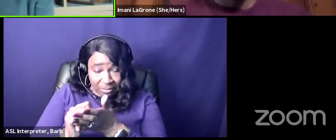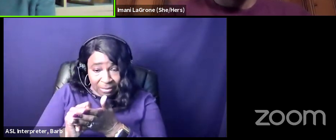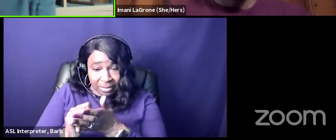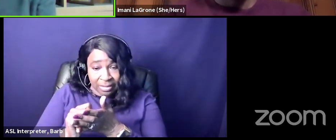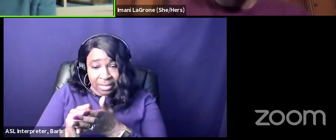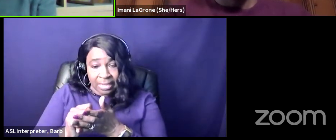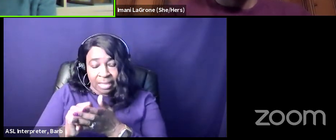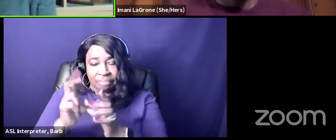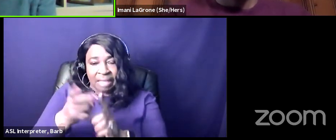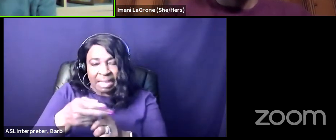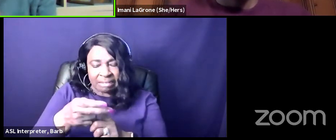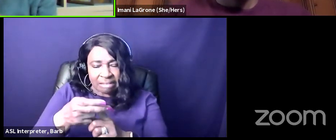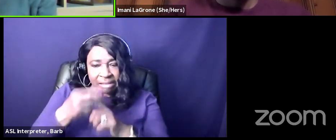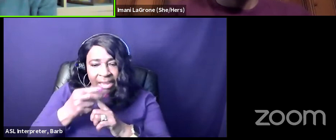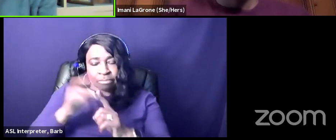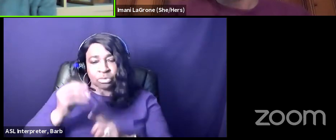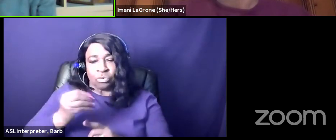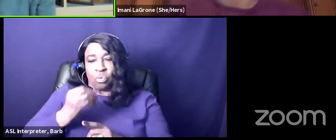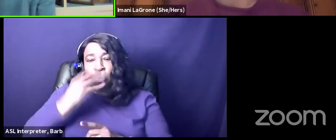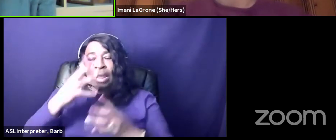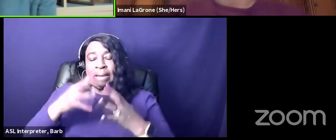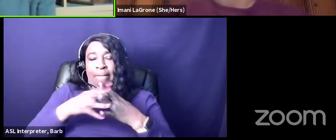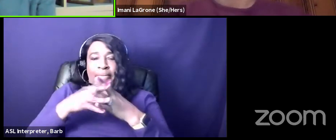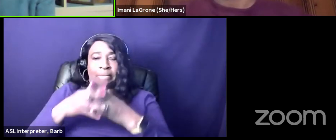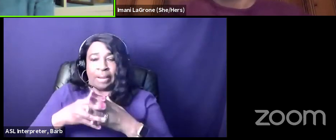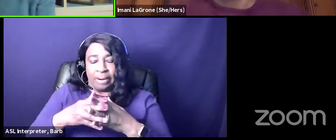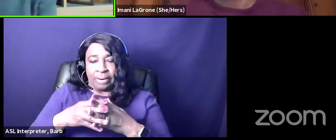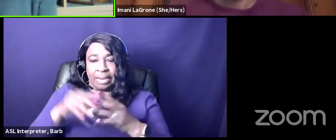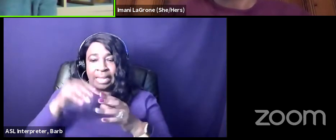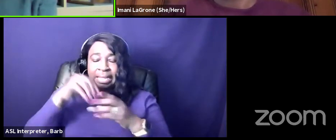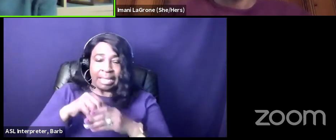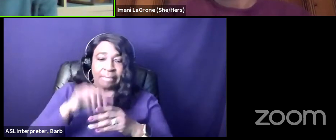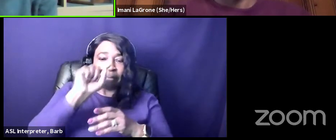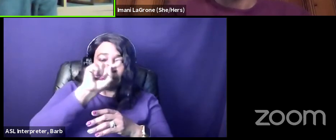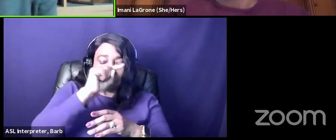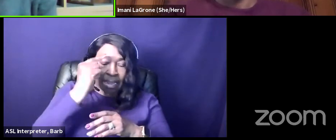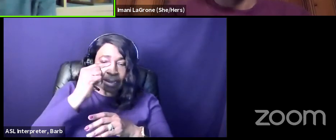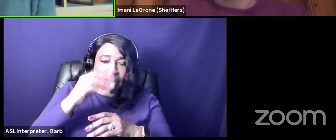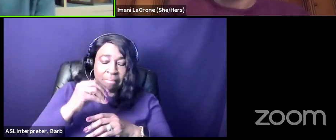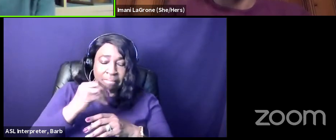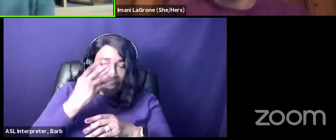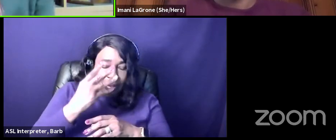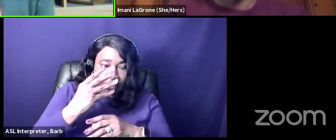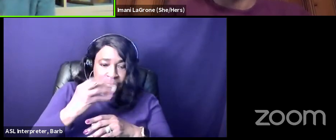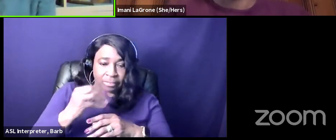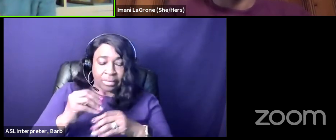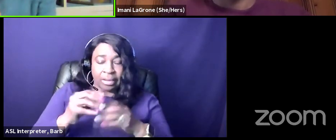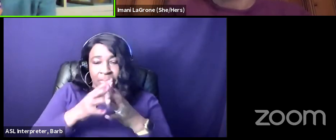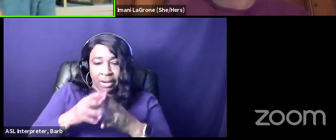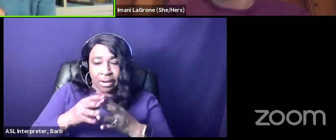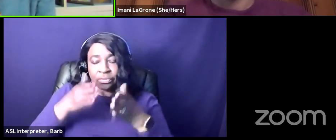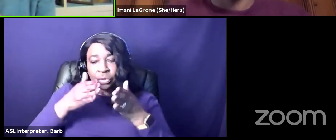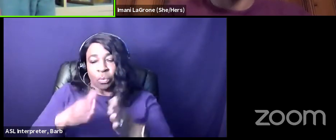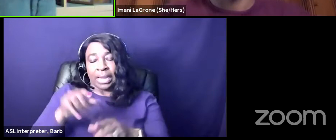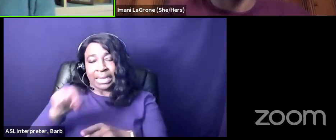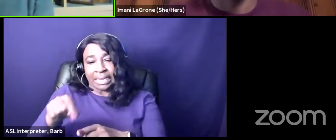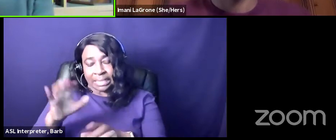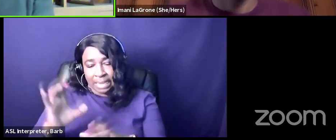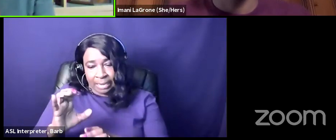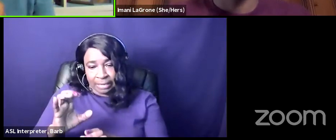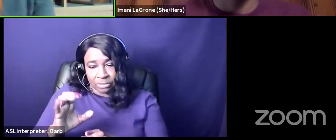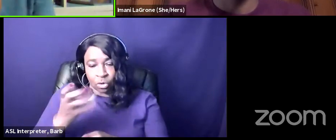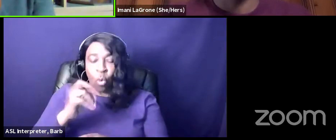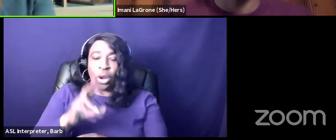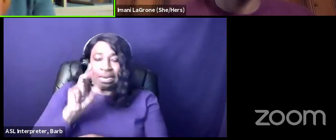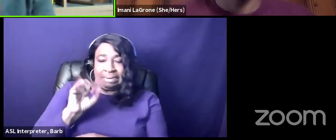that captures white america and black america but like white america in a way that mark twain does or